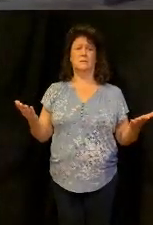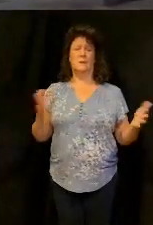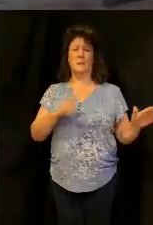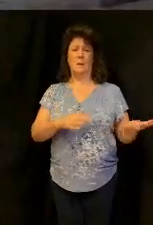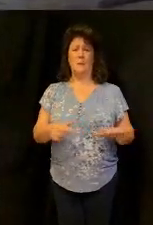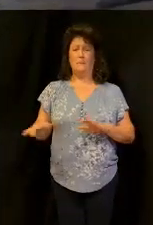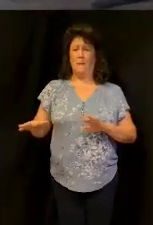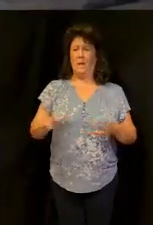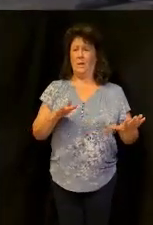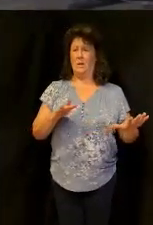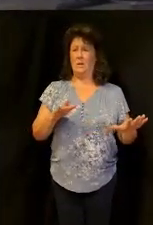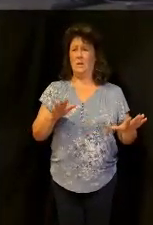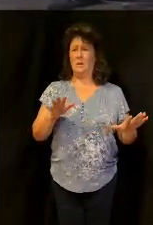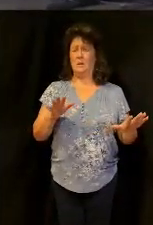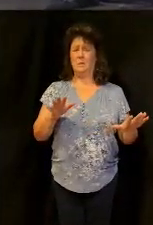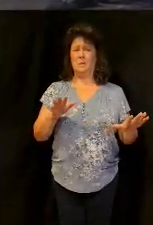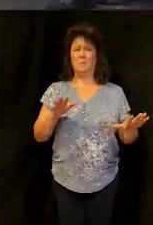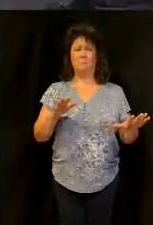right there cost money